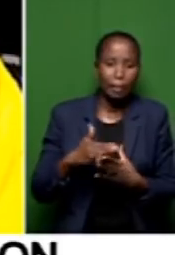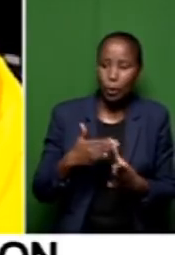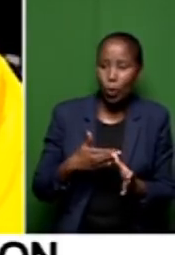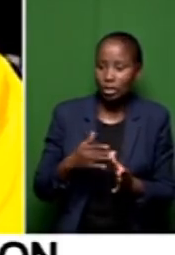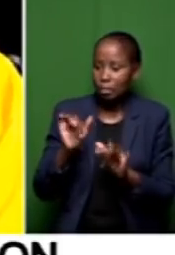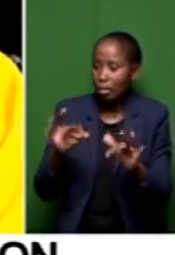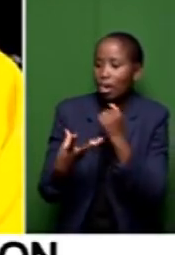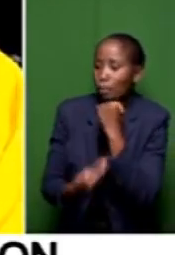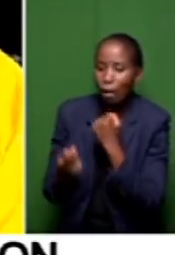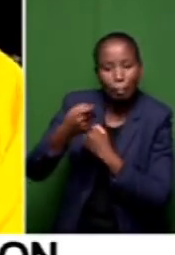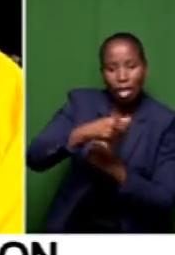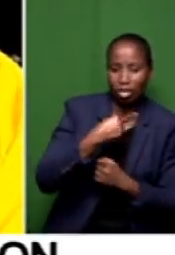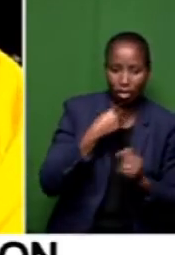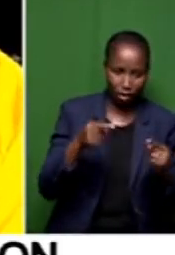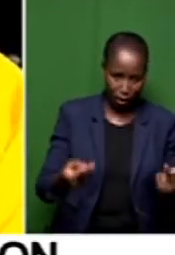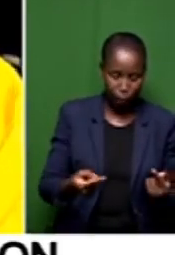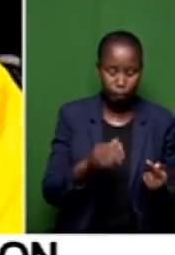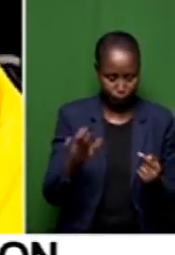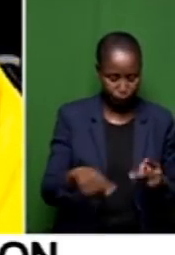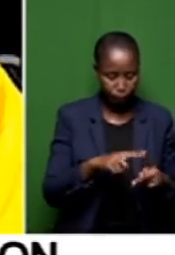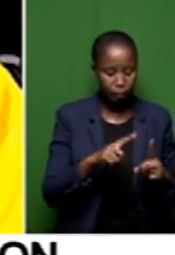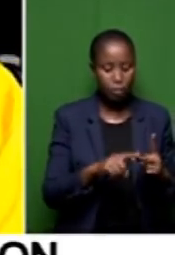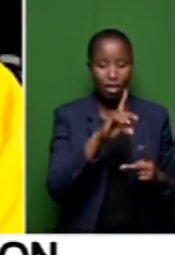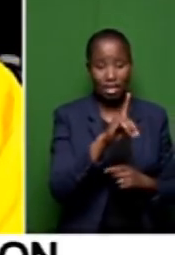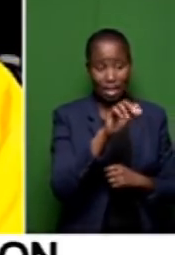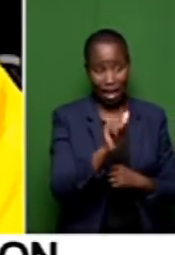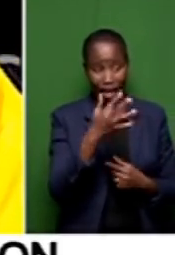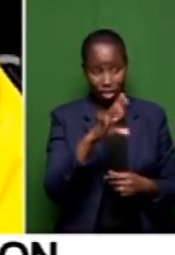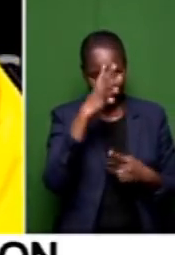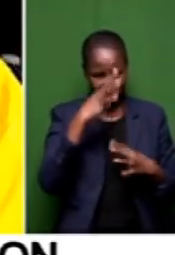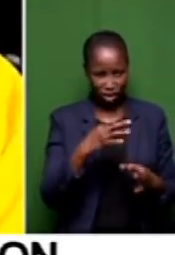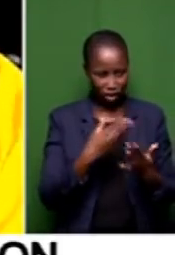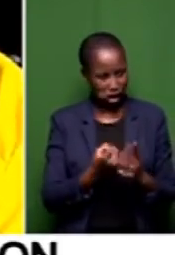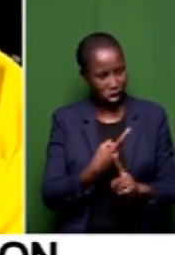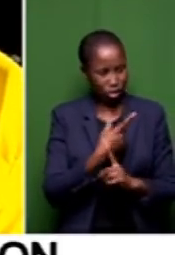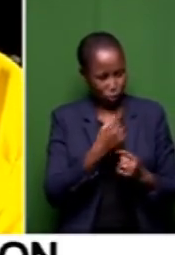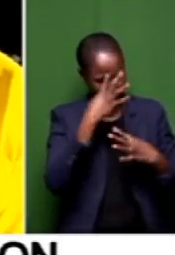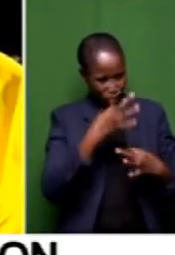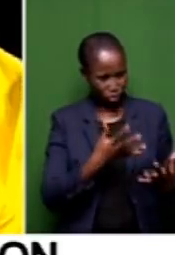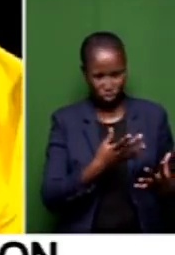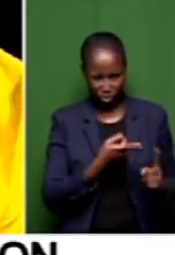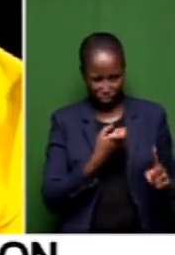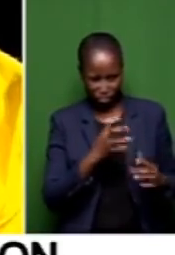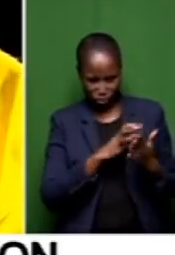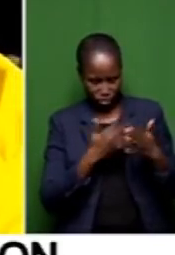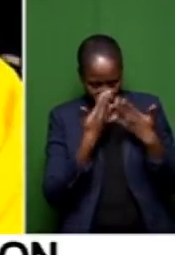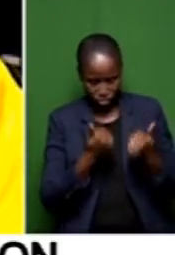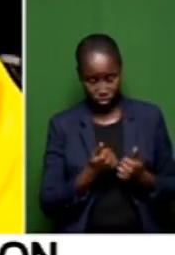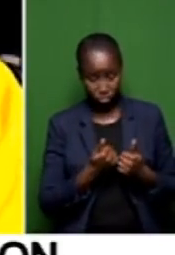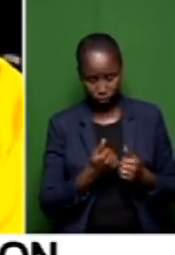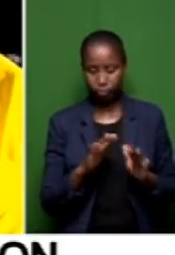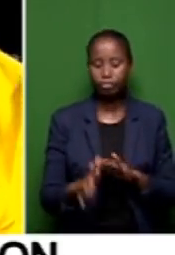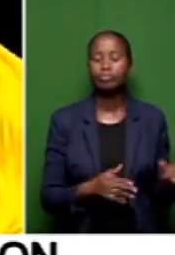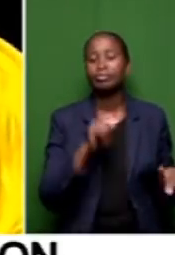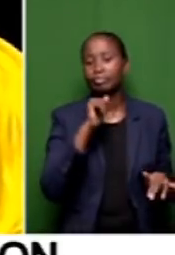And the DA decided to discern from that decision. So I don't understand where is this thing coming from. Coming back to your